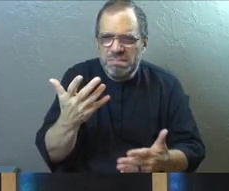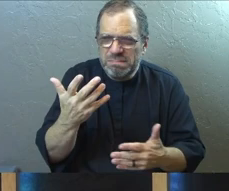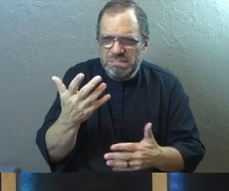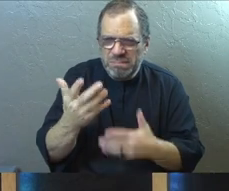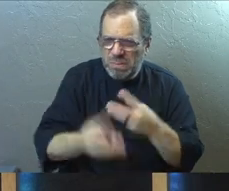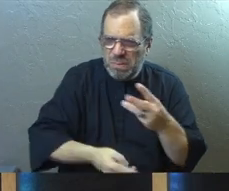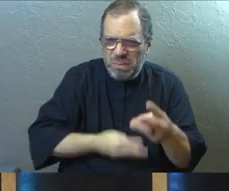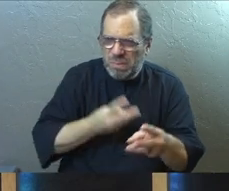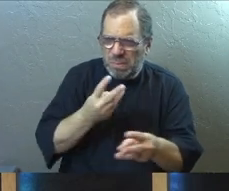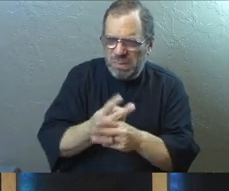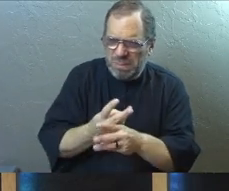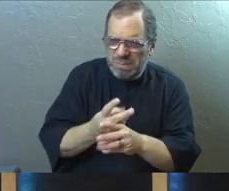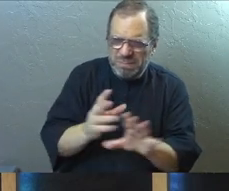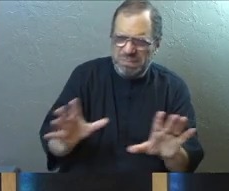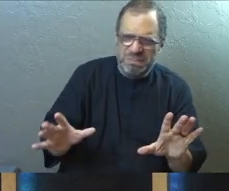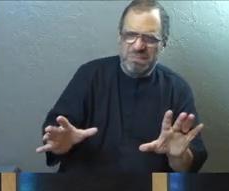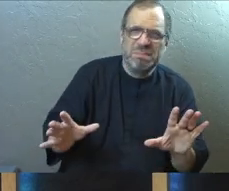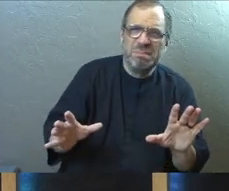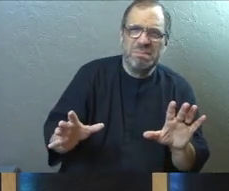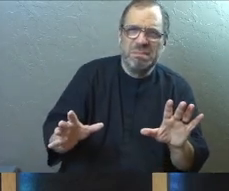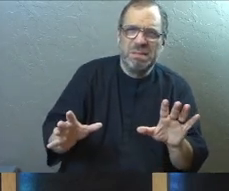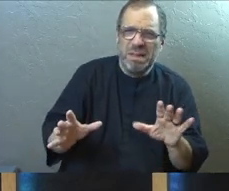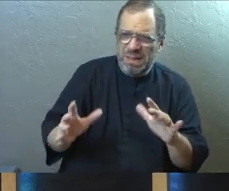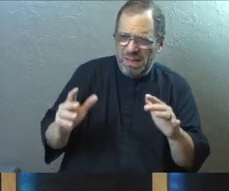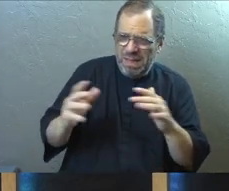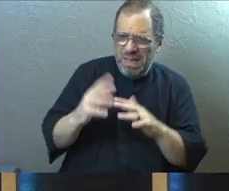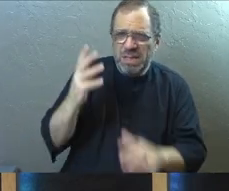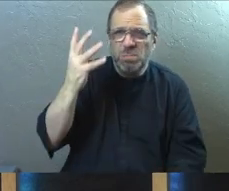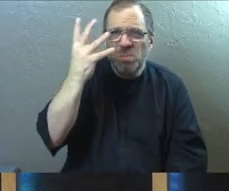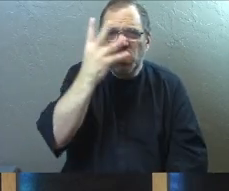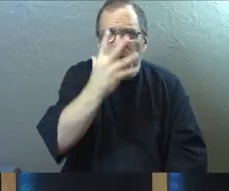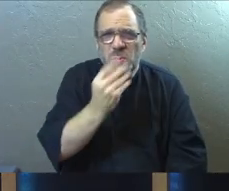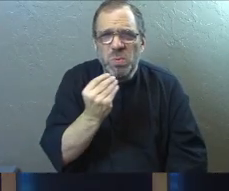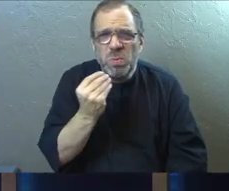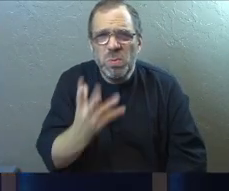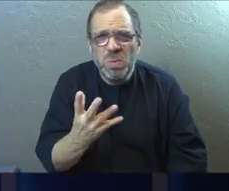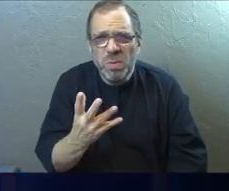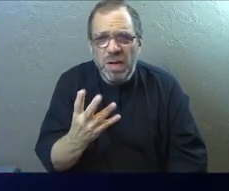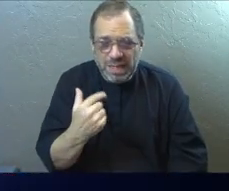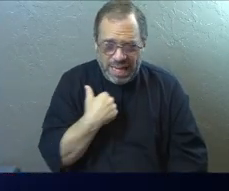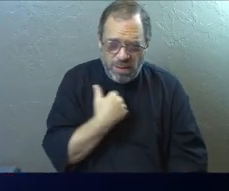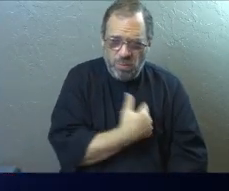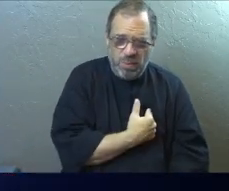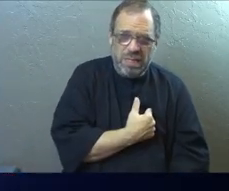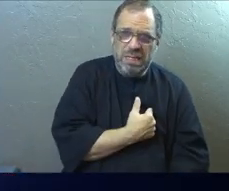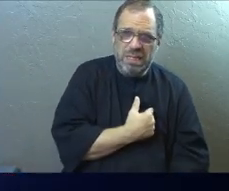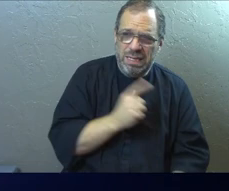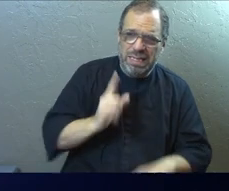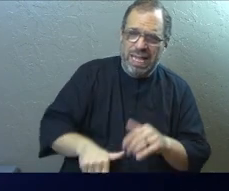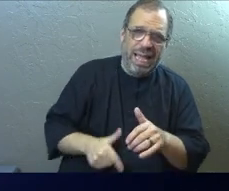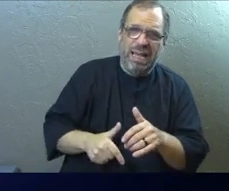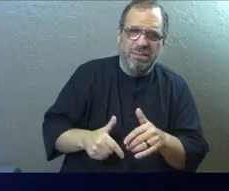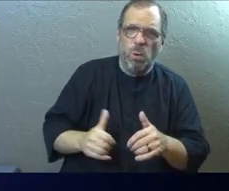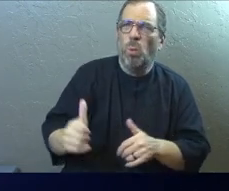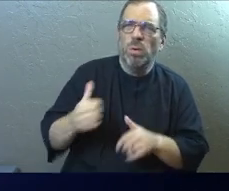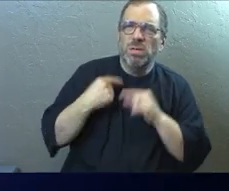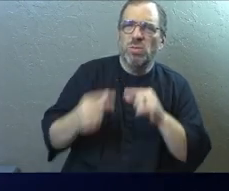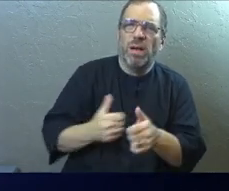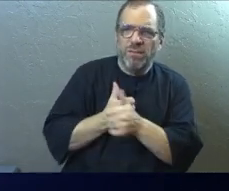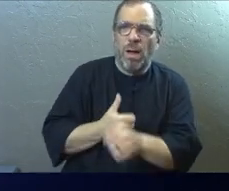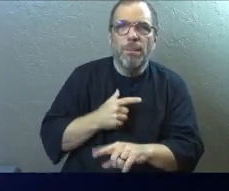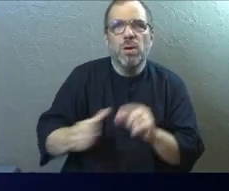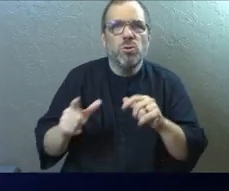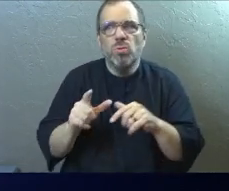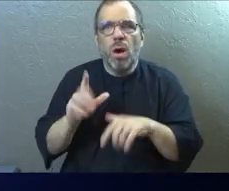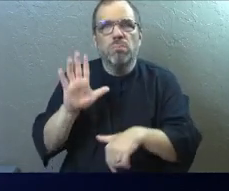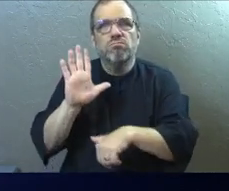is otherworldly. It's a level of beauty, guys, that we struggle to live in, but we're called